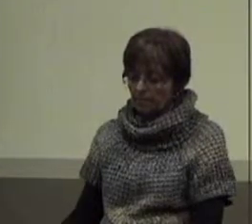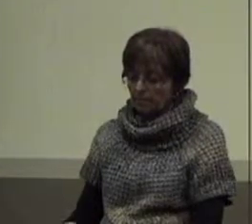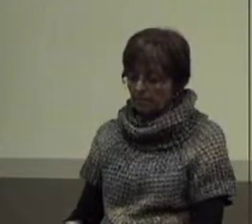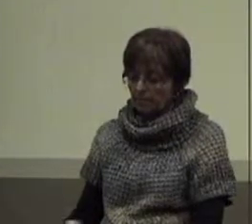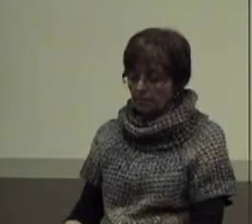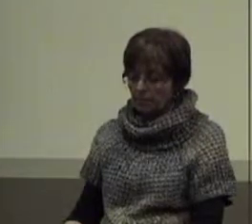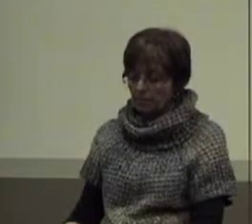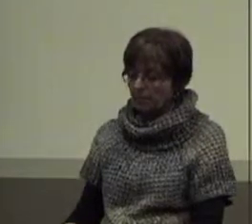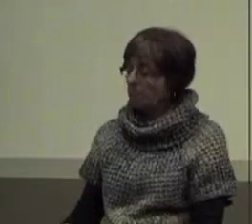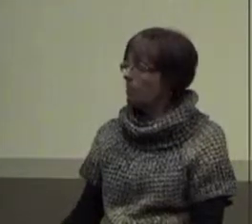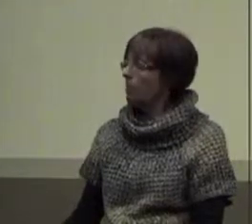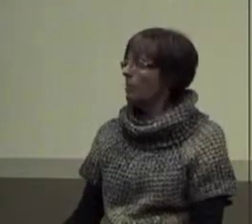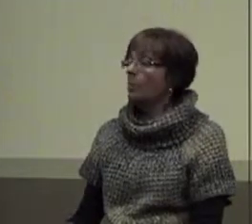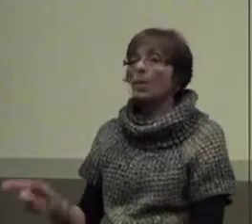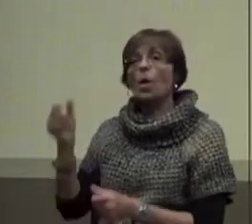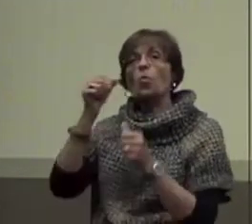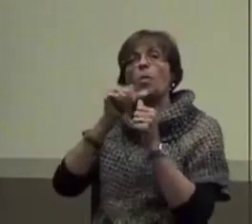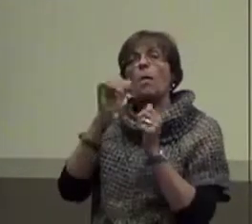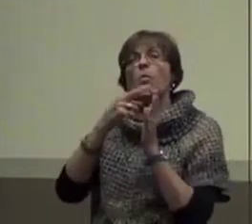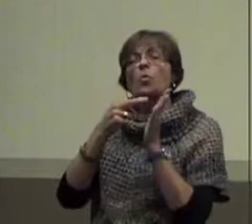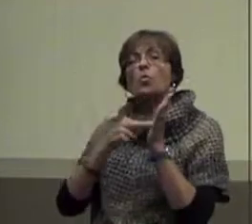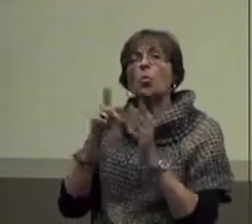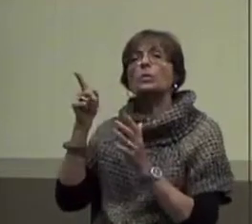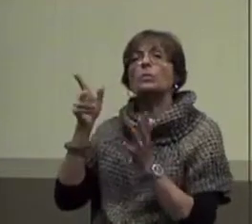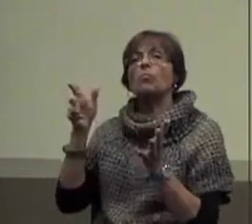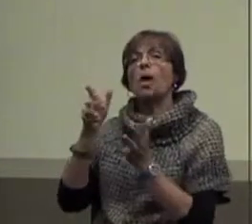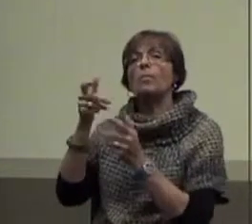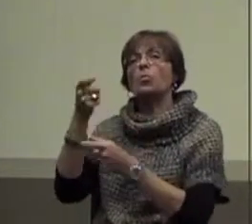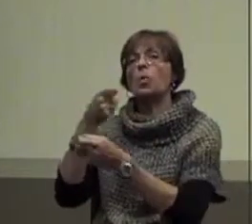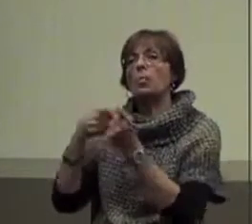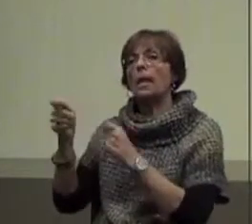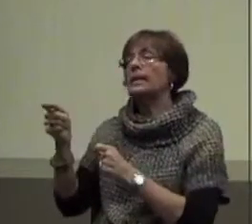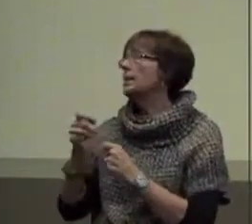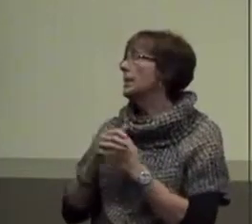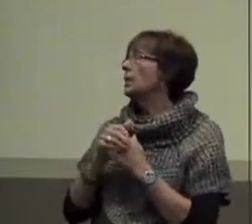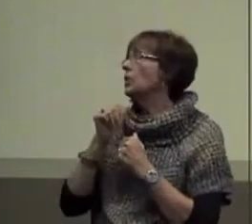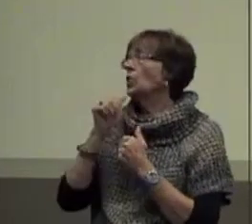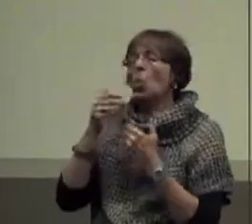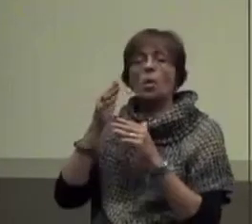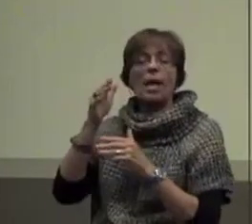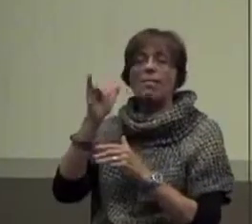And remember these rules. Prompt the replacement. And of course, don't let that problem behavior pay off.